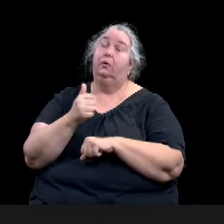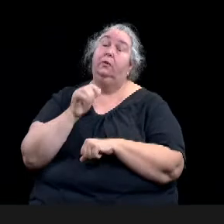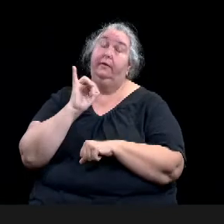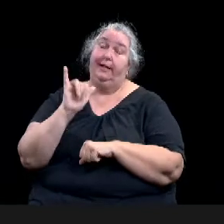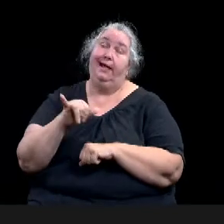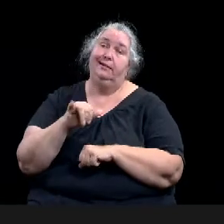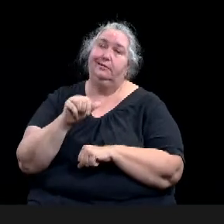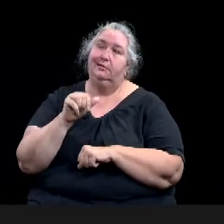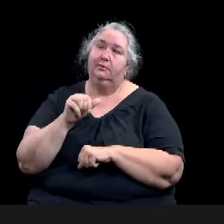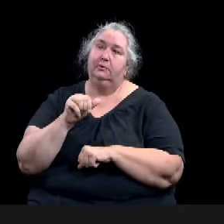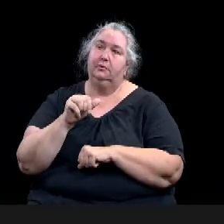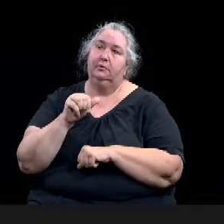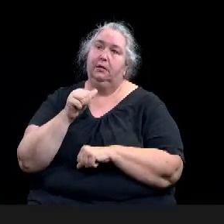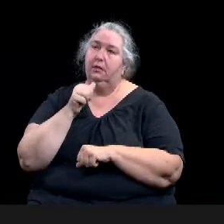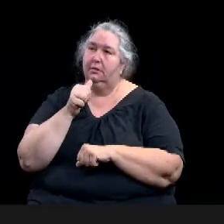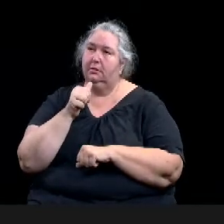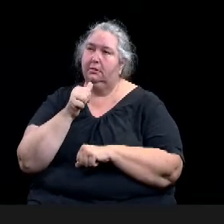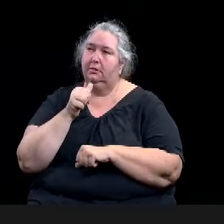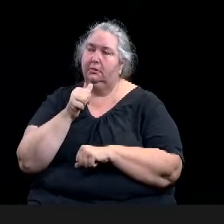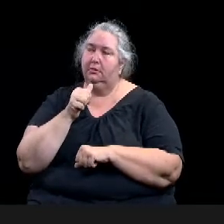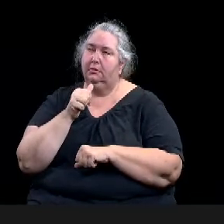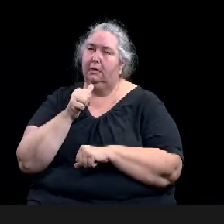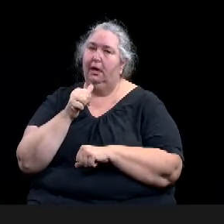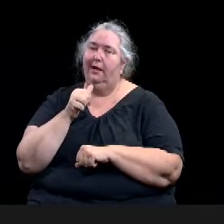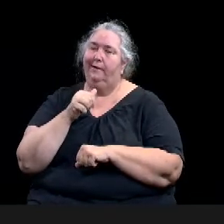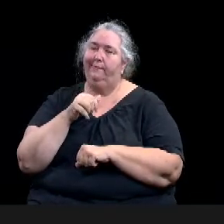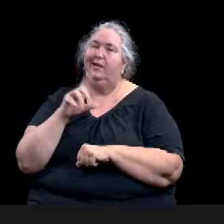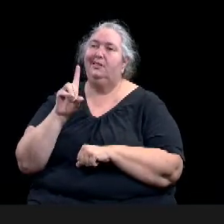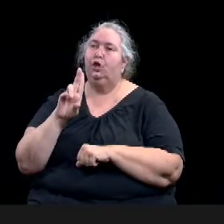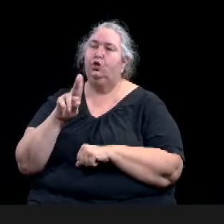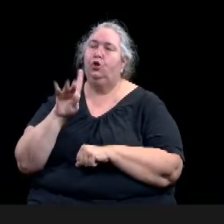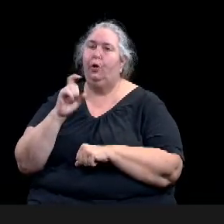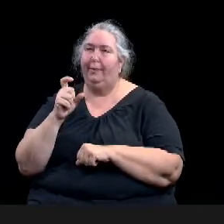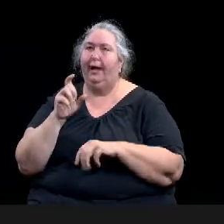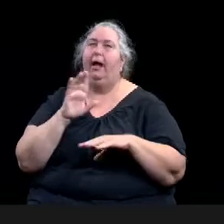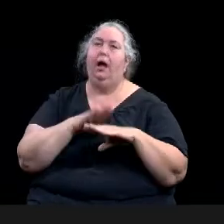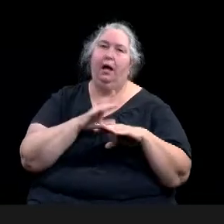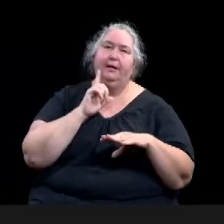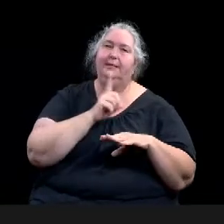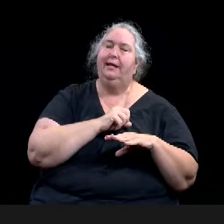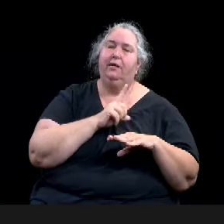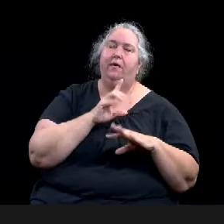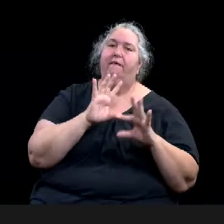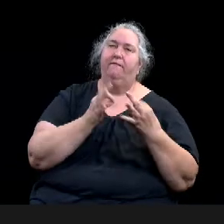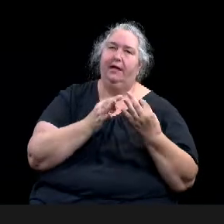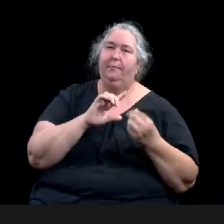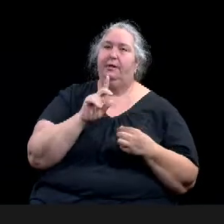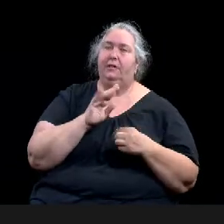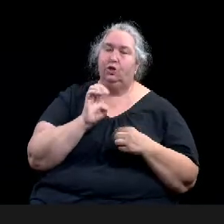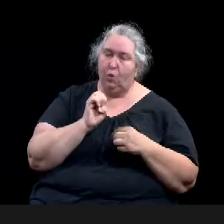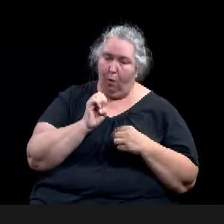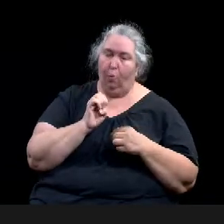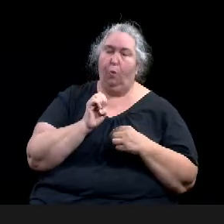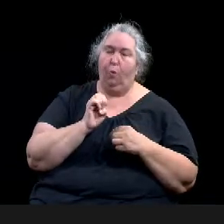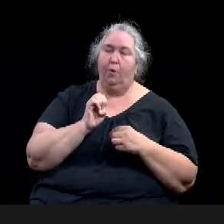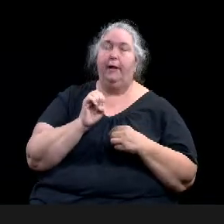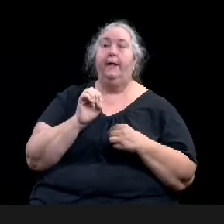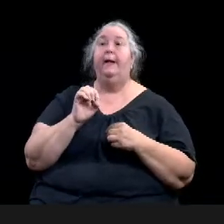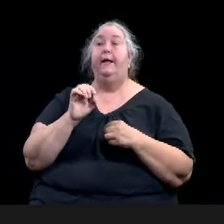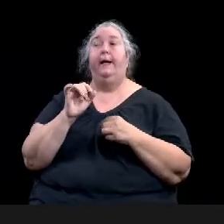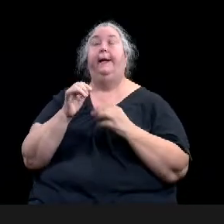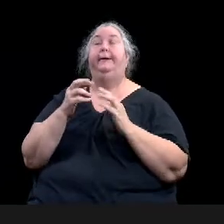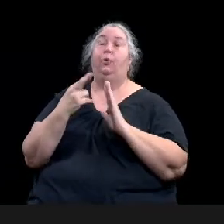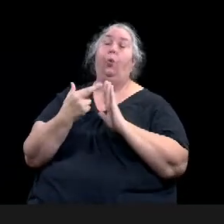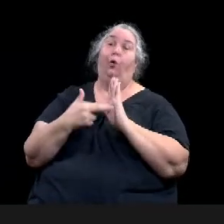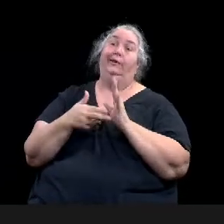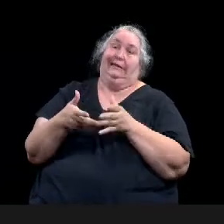uh, which the ordinance does allow, um, for type ones if, and so the owners live on one side of the duplex and they're proposing to